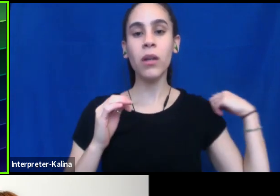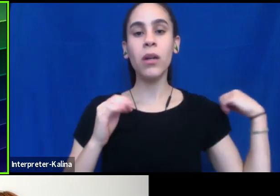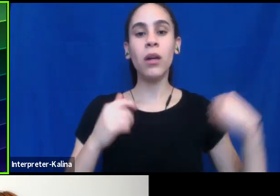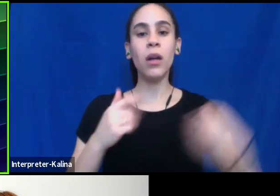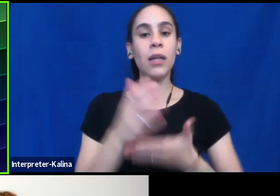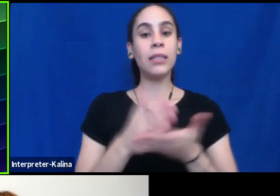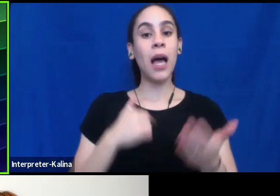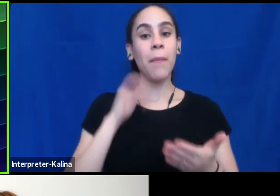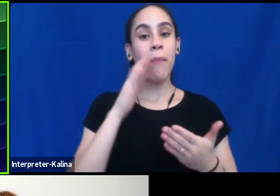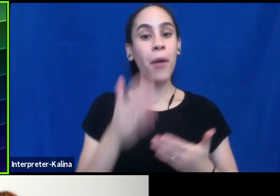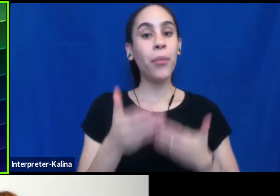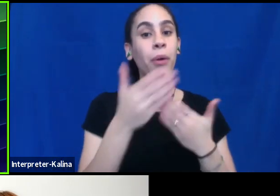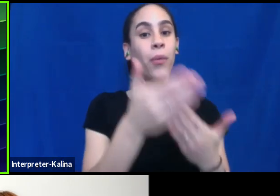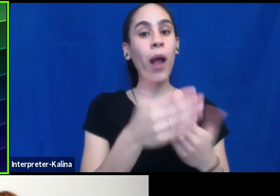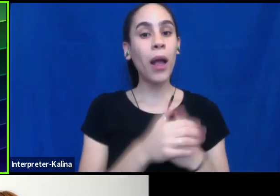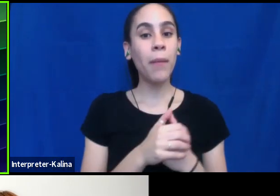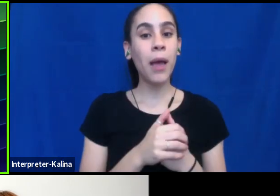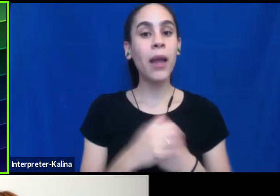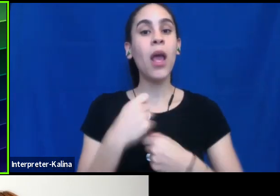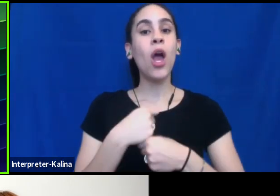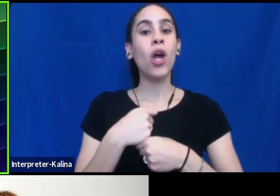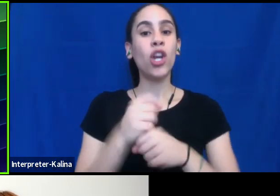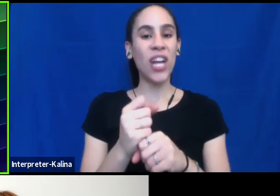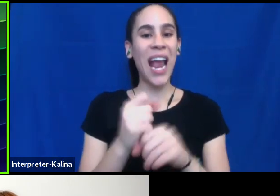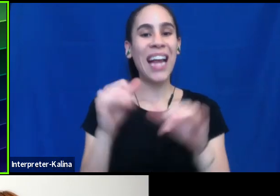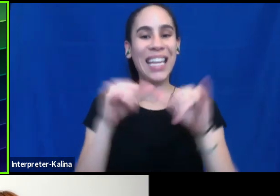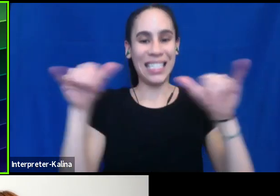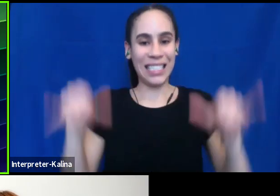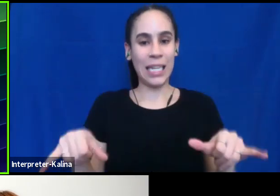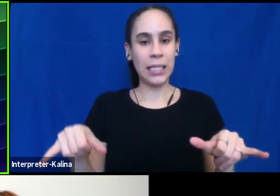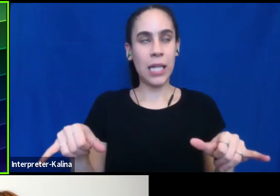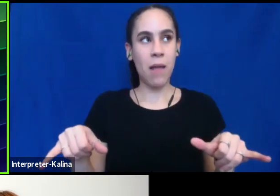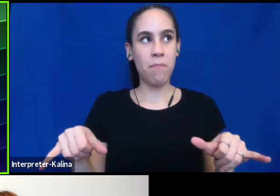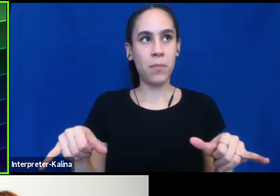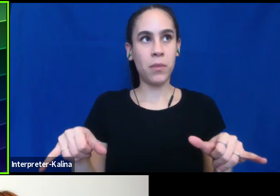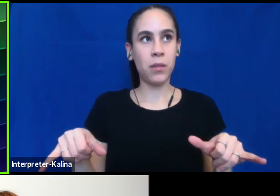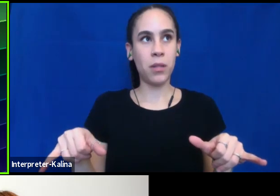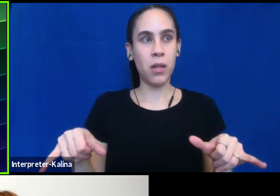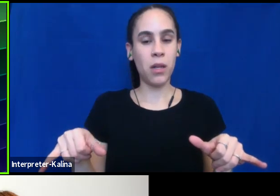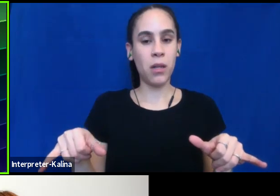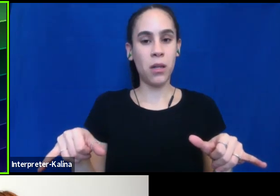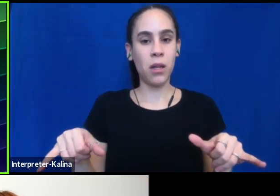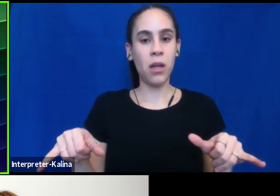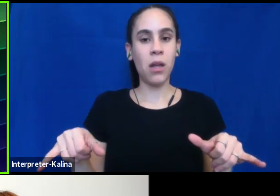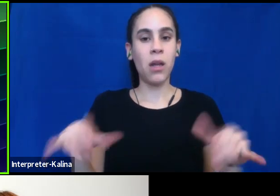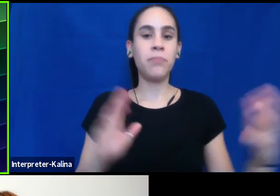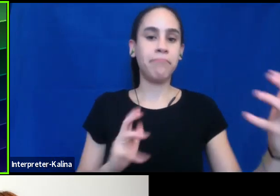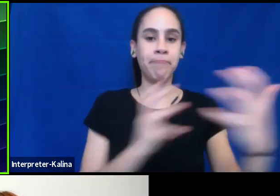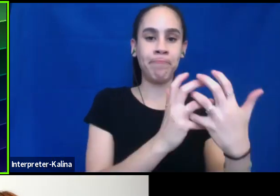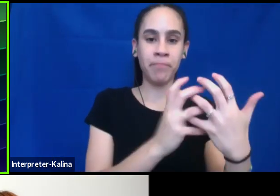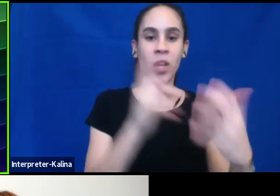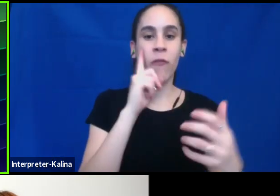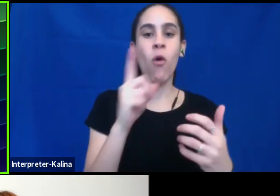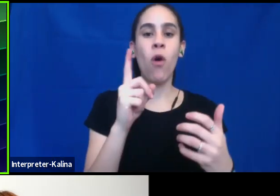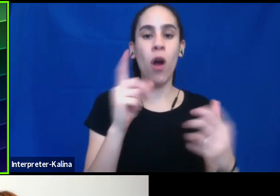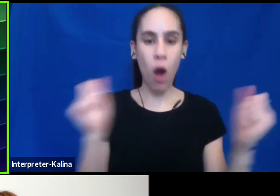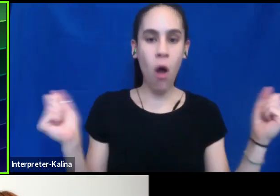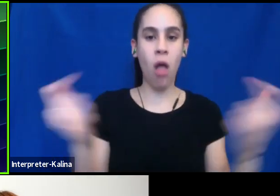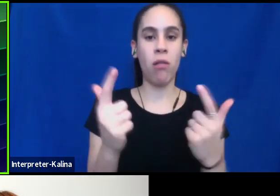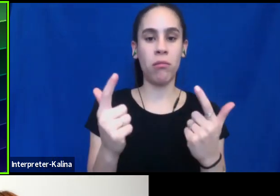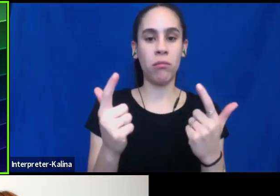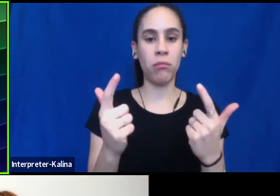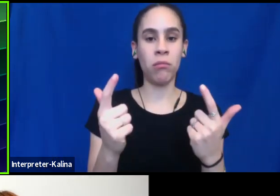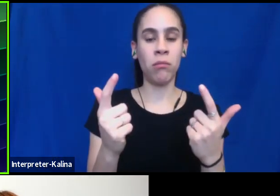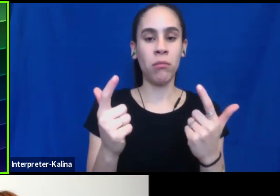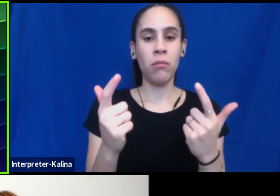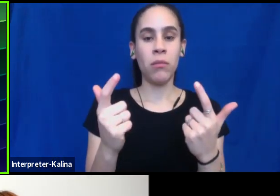are creating systems, um, that, that work for everyone. Um, so rather than an example would be